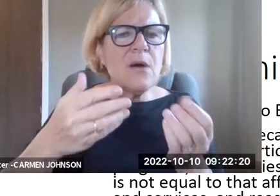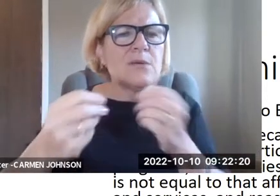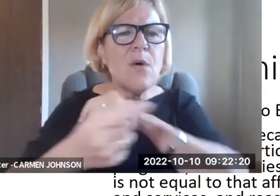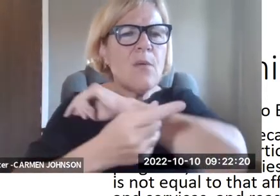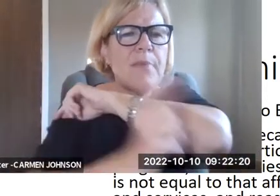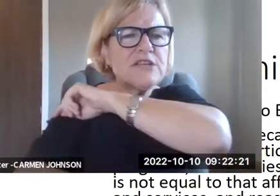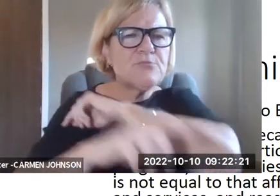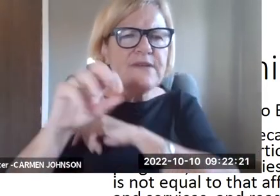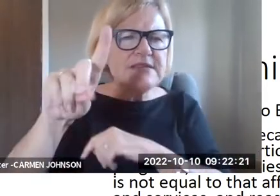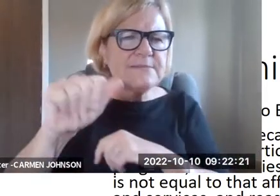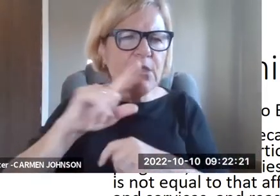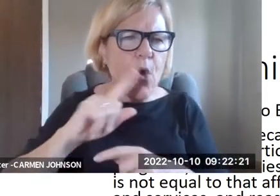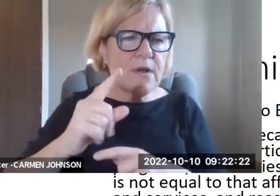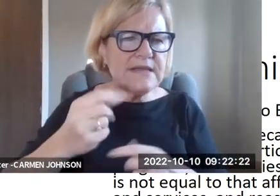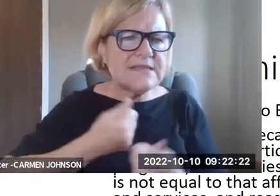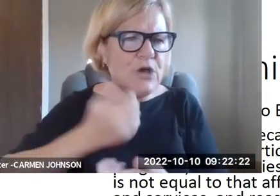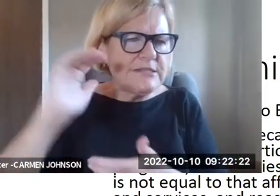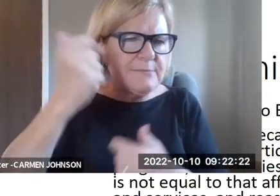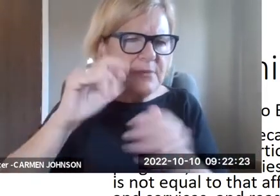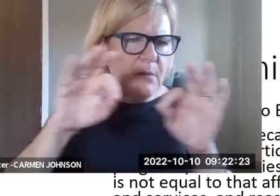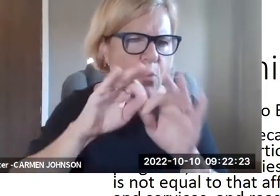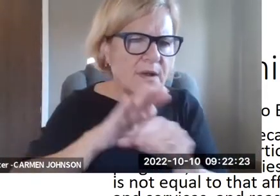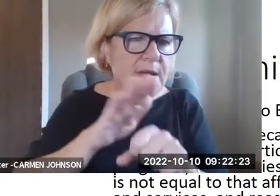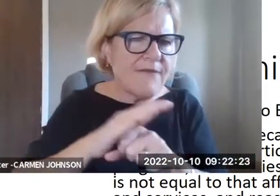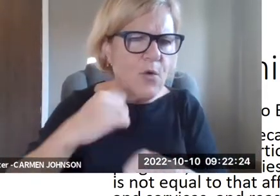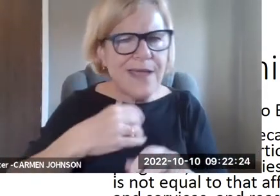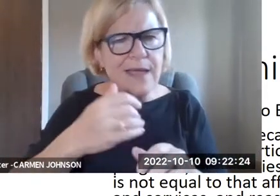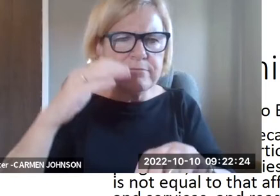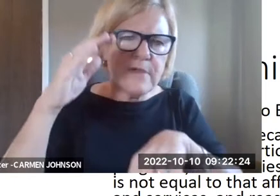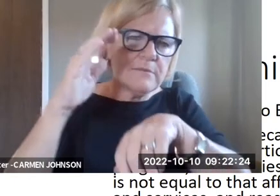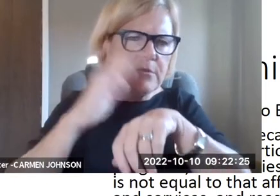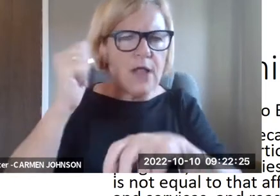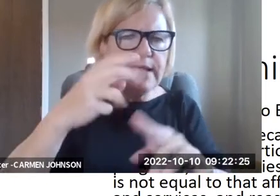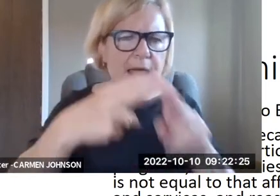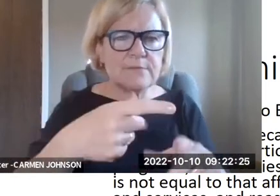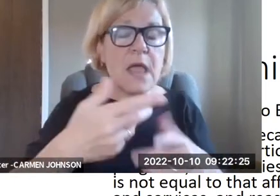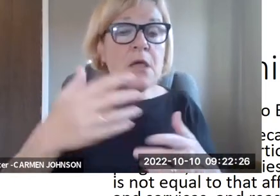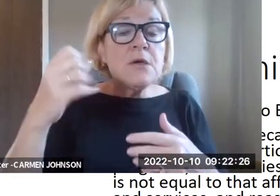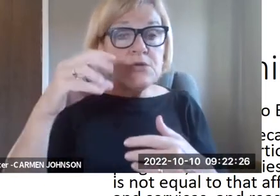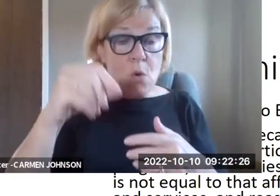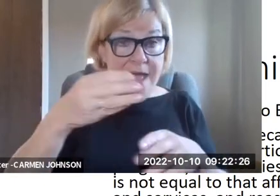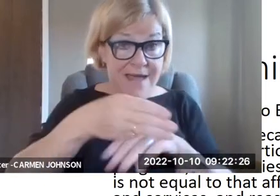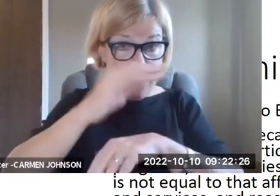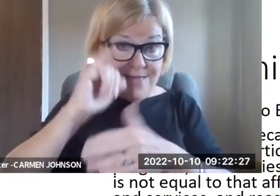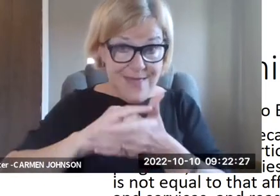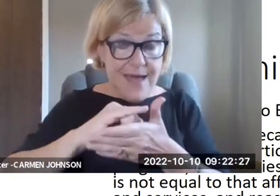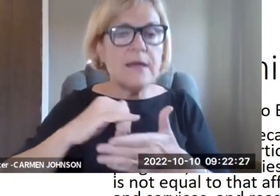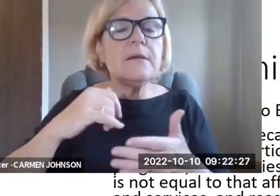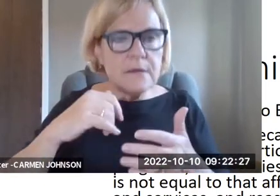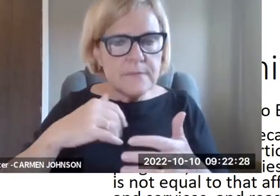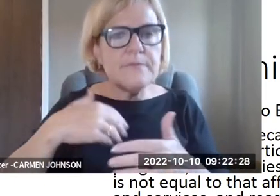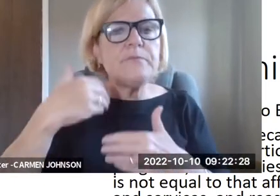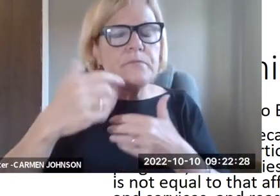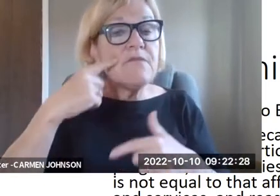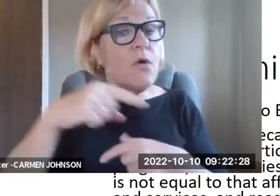they're being punished for disobedience or for failure to present and the like, right? So no punishment of disability or its expression seemed to be